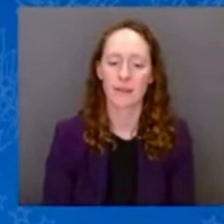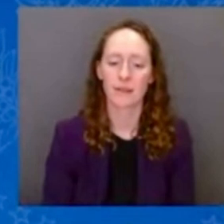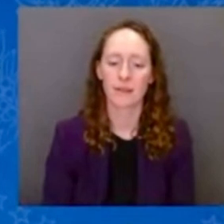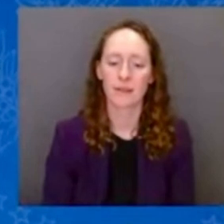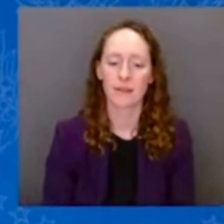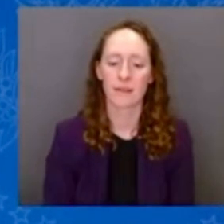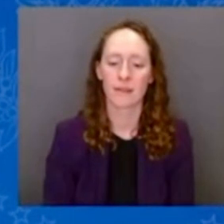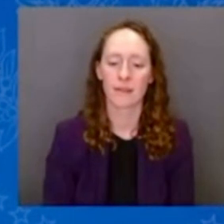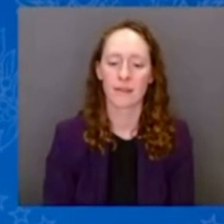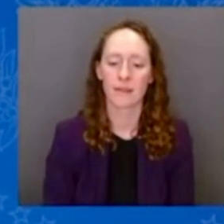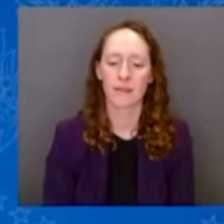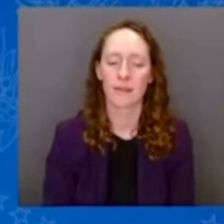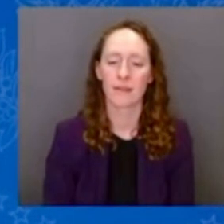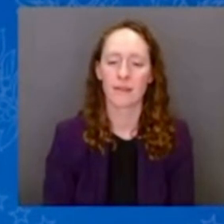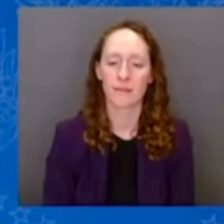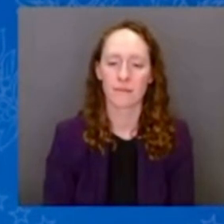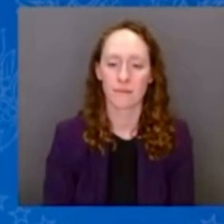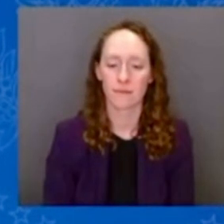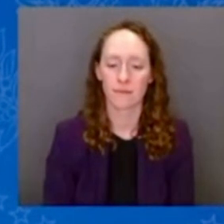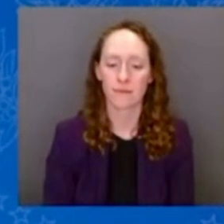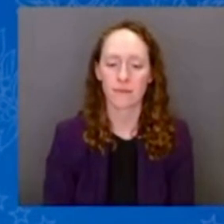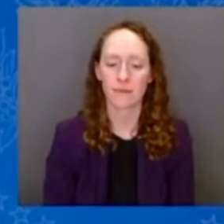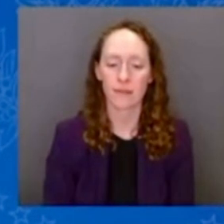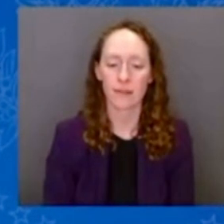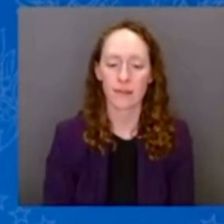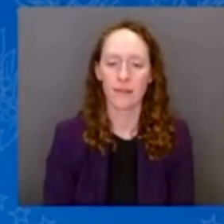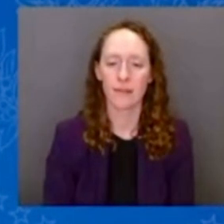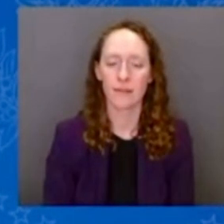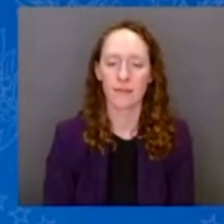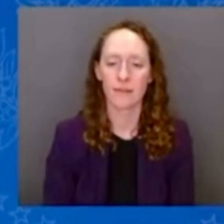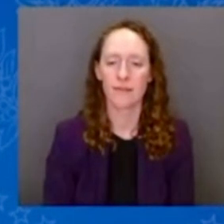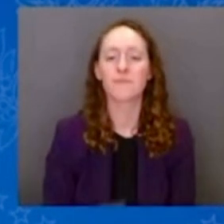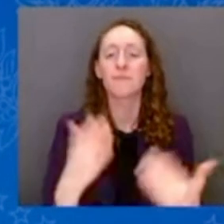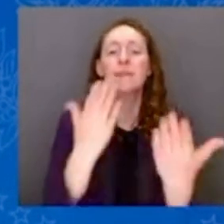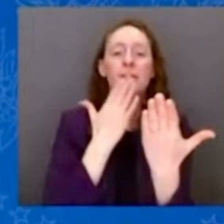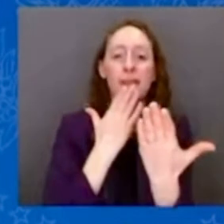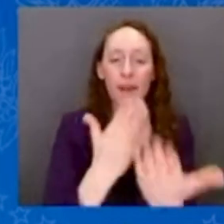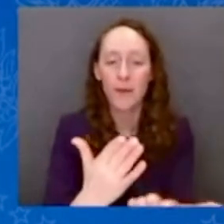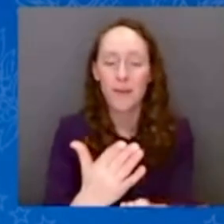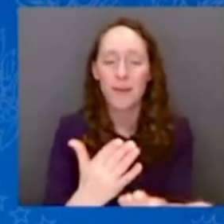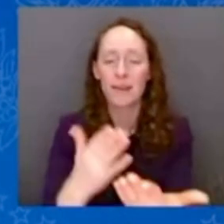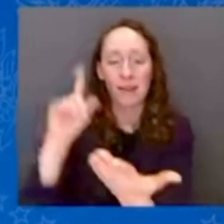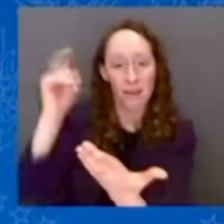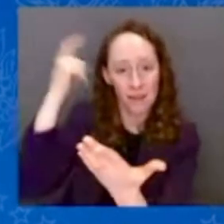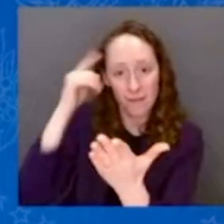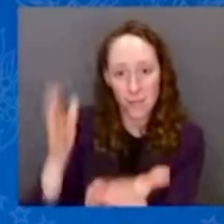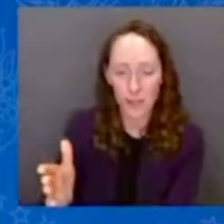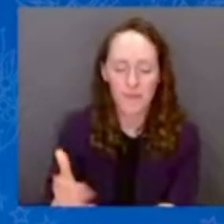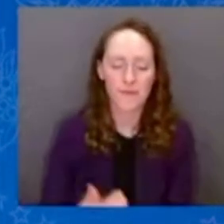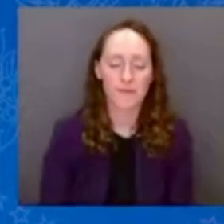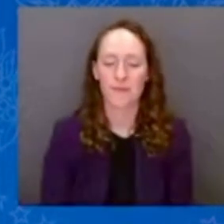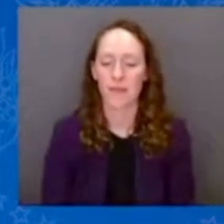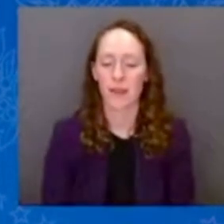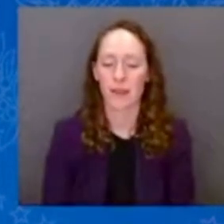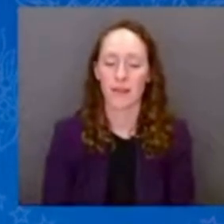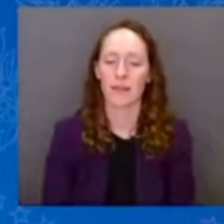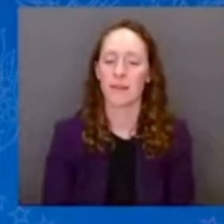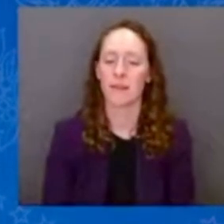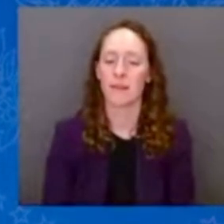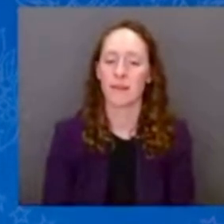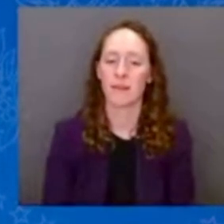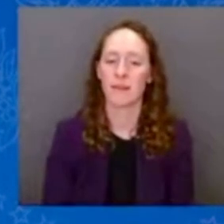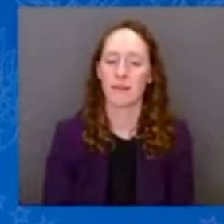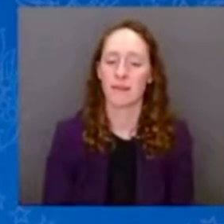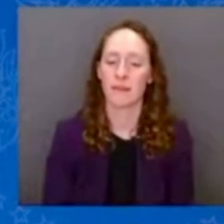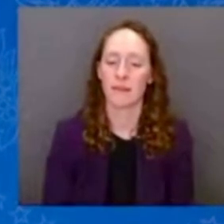thank you very much. You know, when I heard about the devastation